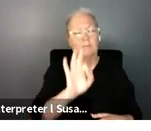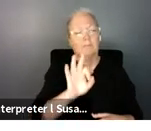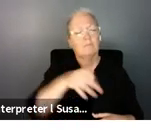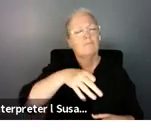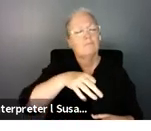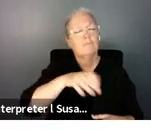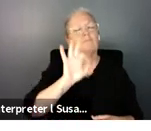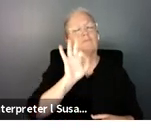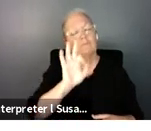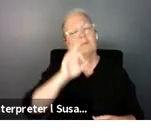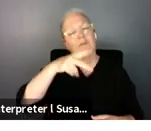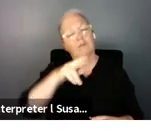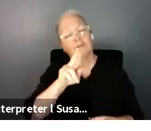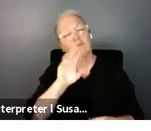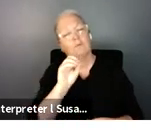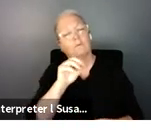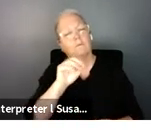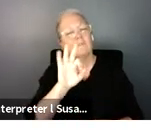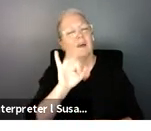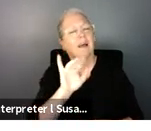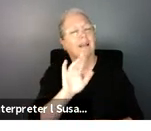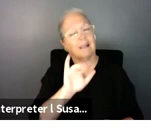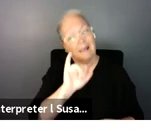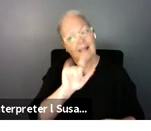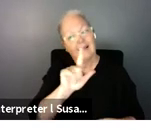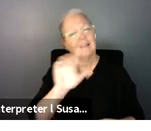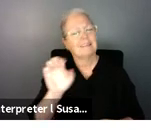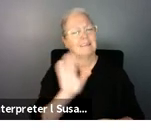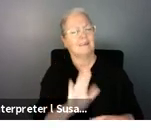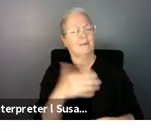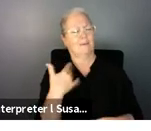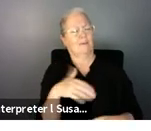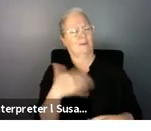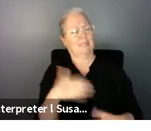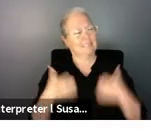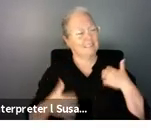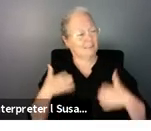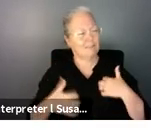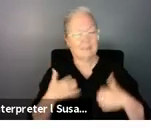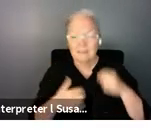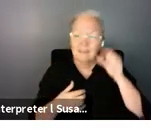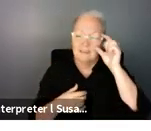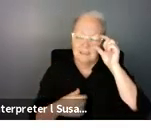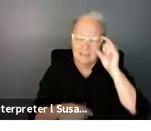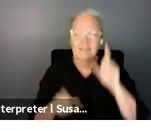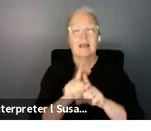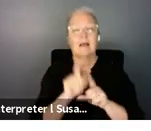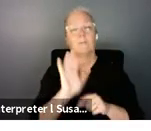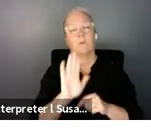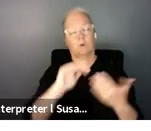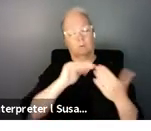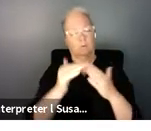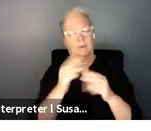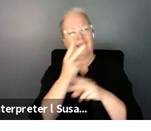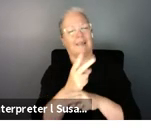stark um great to see some interesting community care models being established across the region too though just